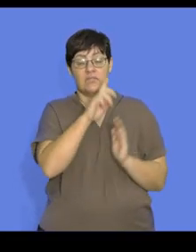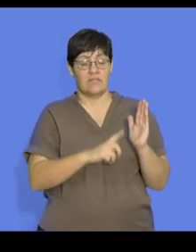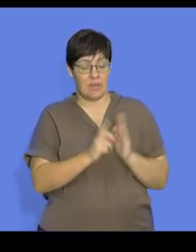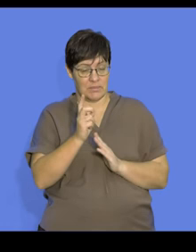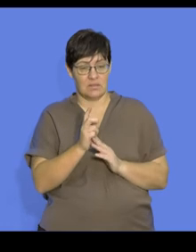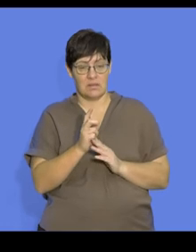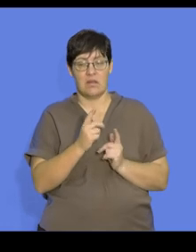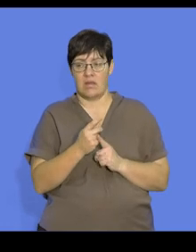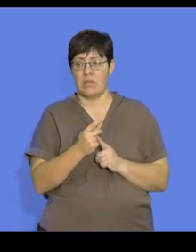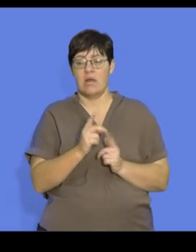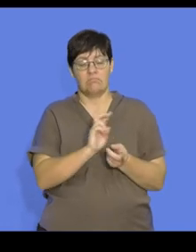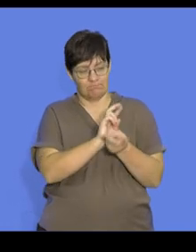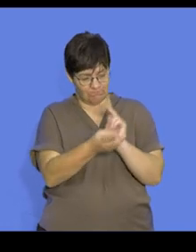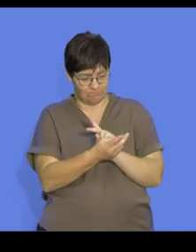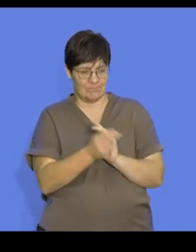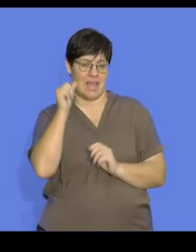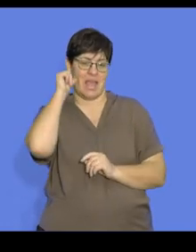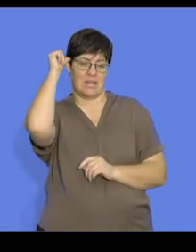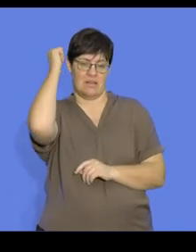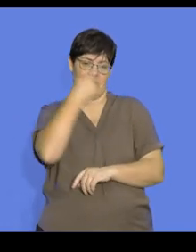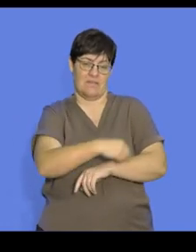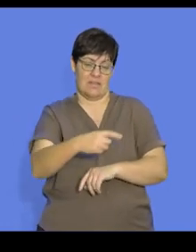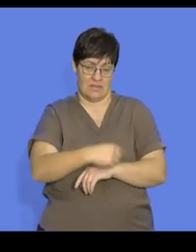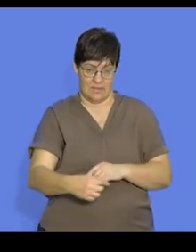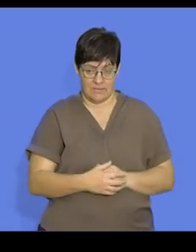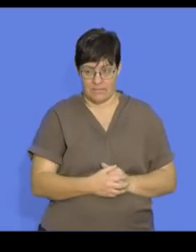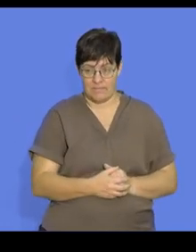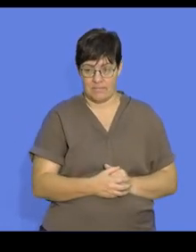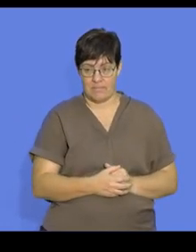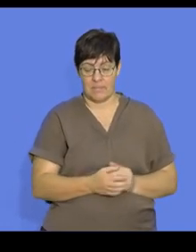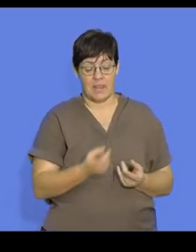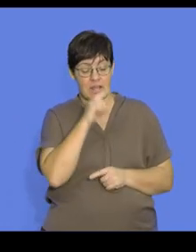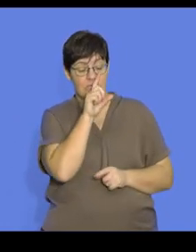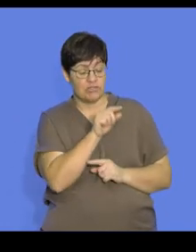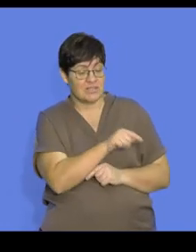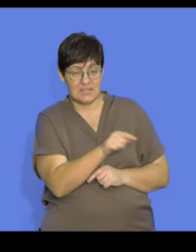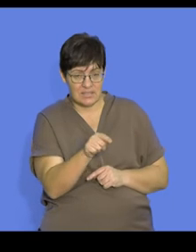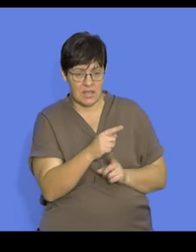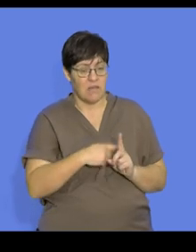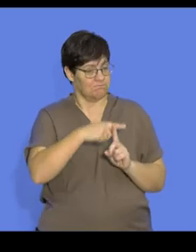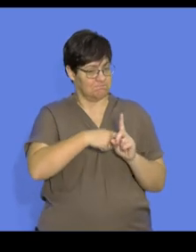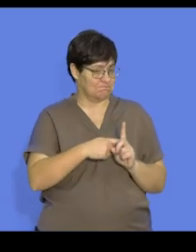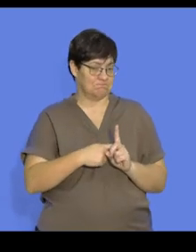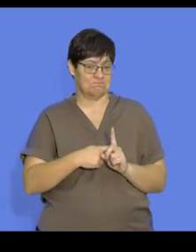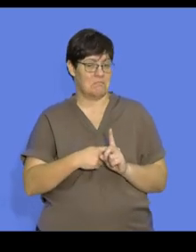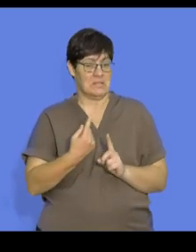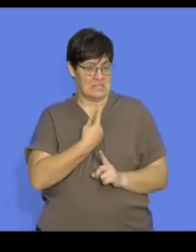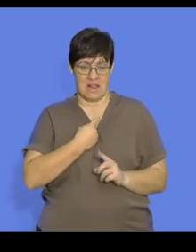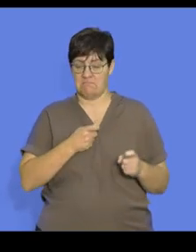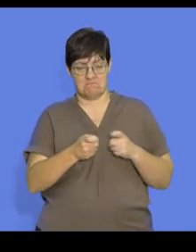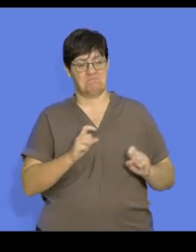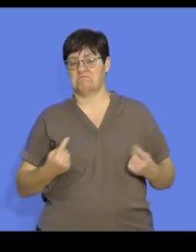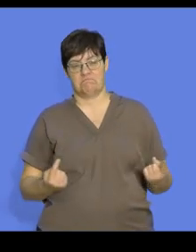development, these feathers are replaced by adult feathers. Many chicks, however, cannot regulate their own temperature,